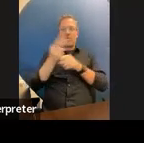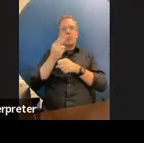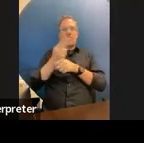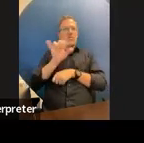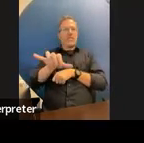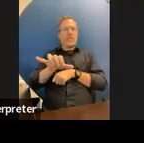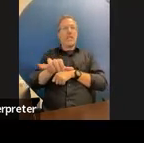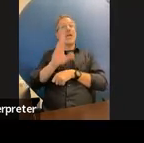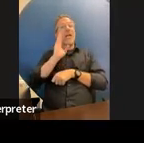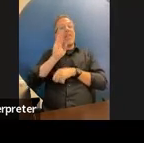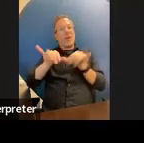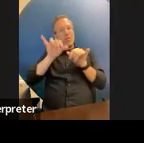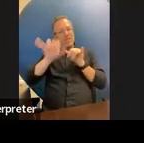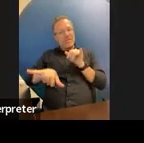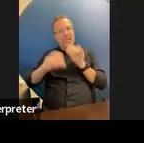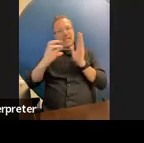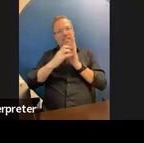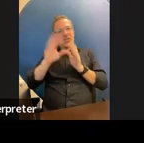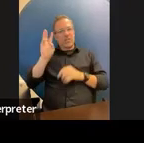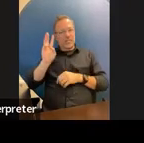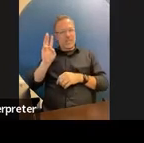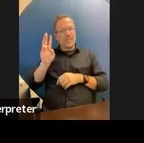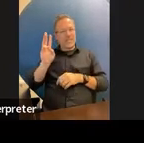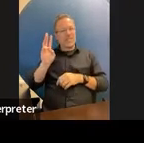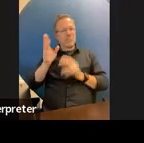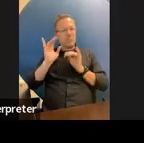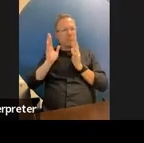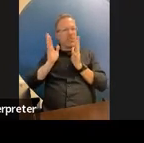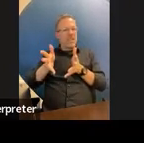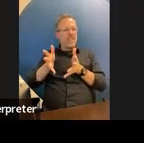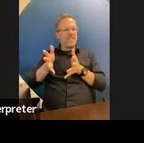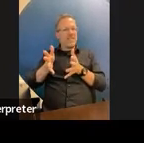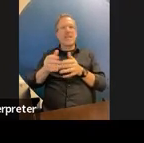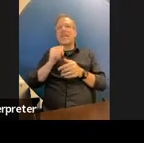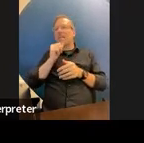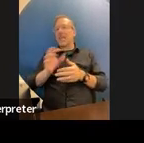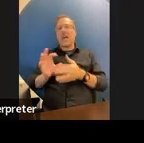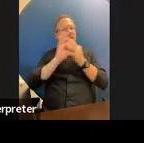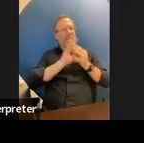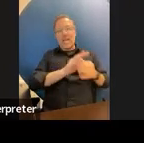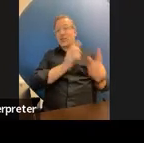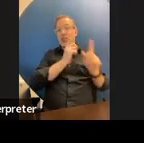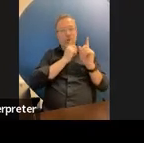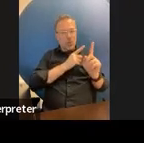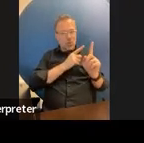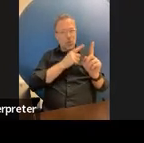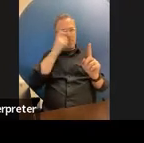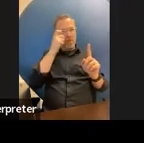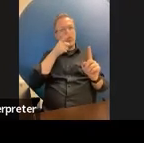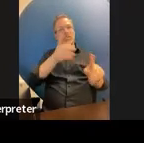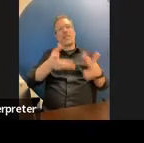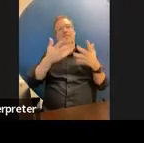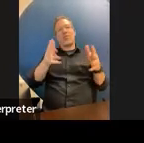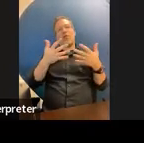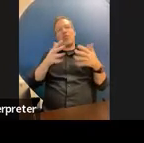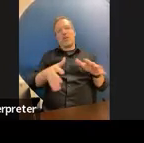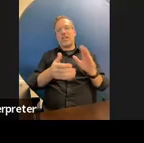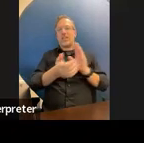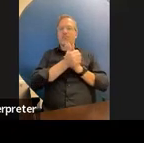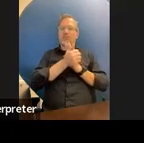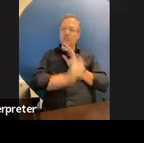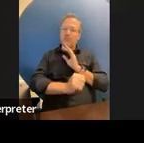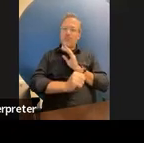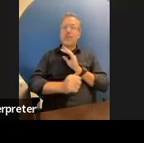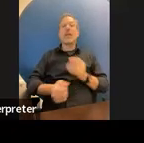stay in section six they just won't won't be attached to a goal anymore because they've already mastered that goal and now they're